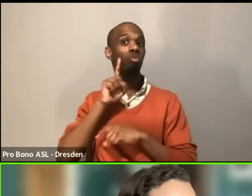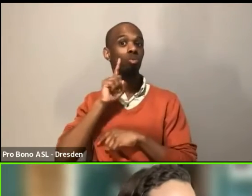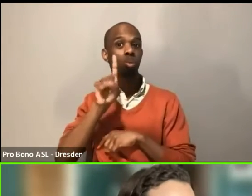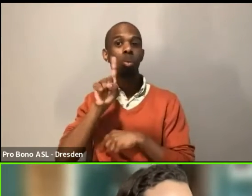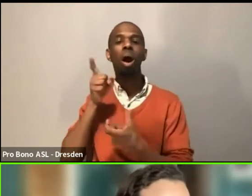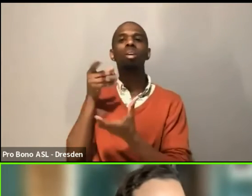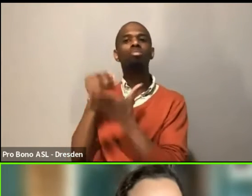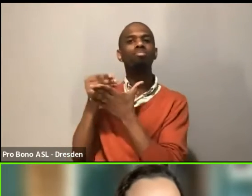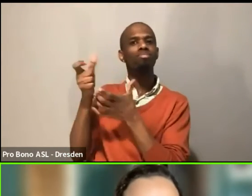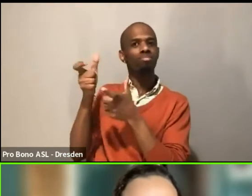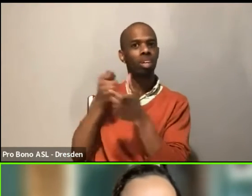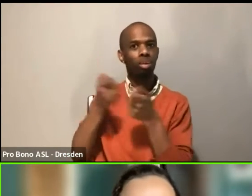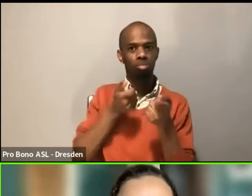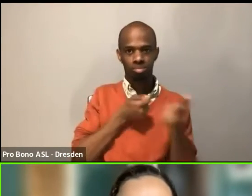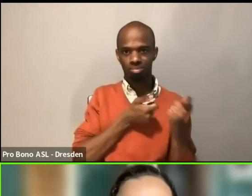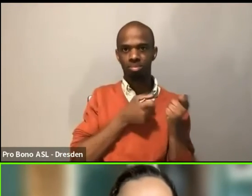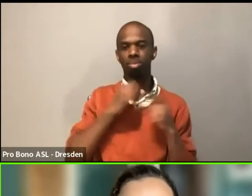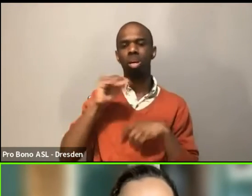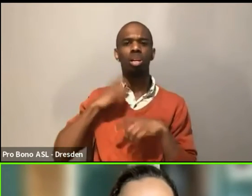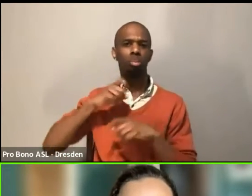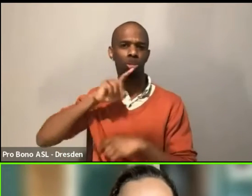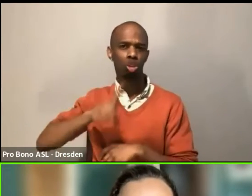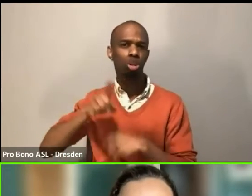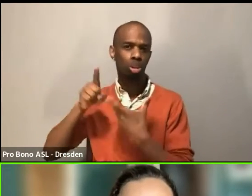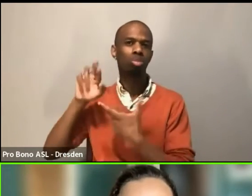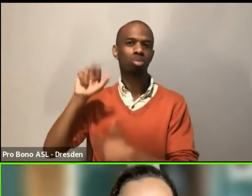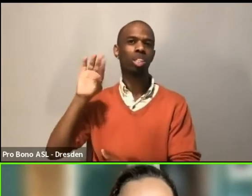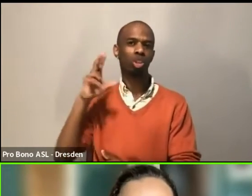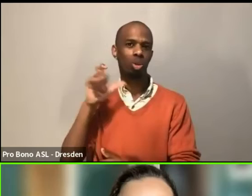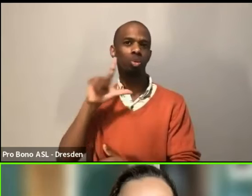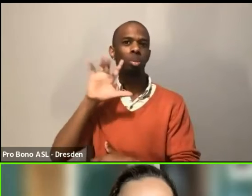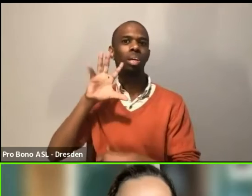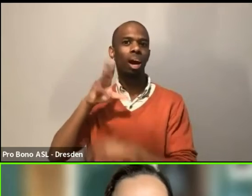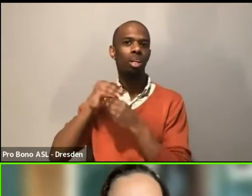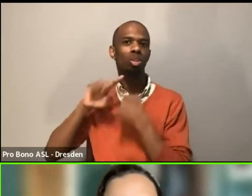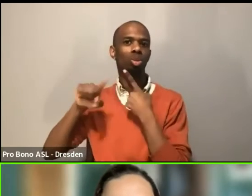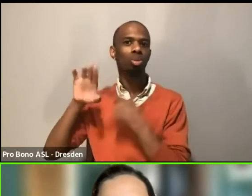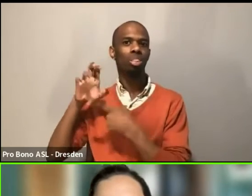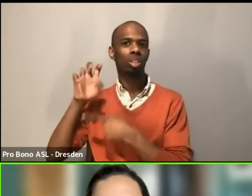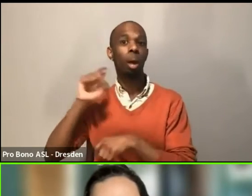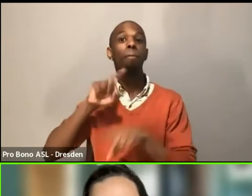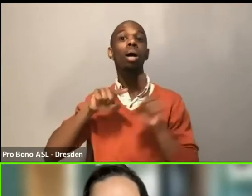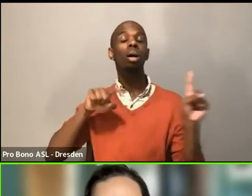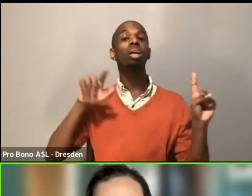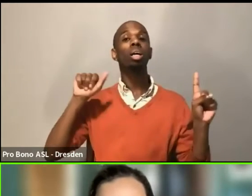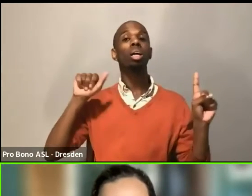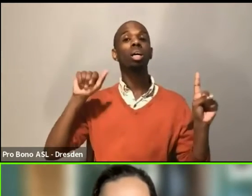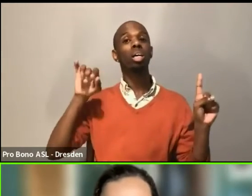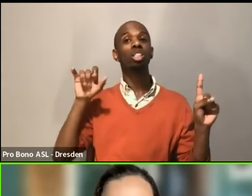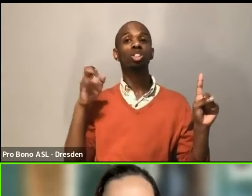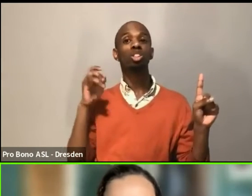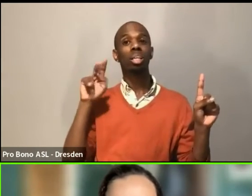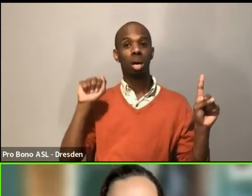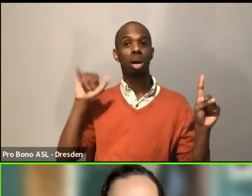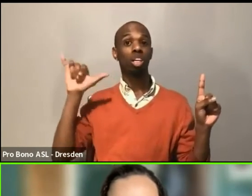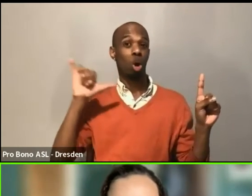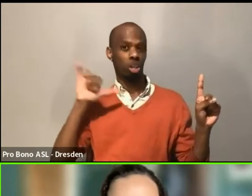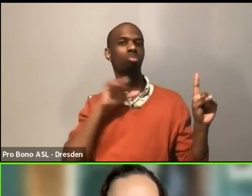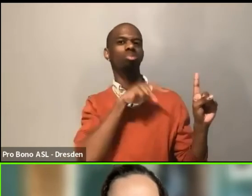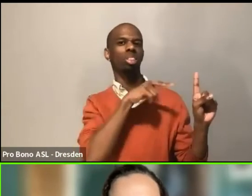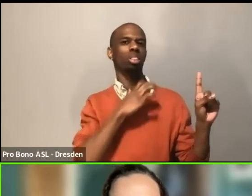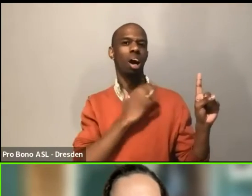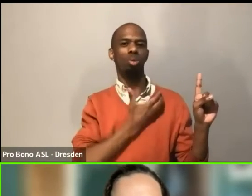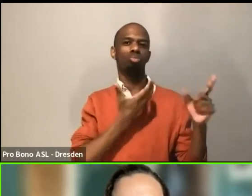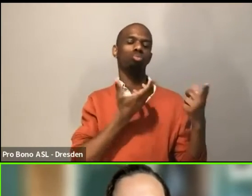I'm sure we'll put it in the chat, that is being led by my development manager, Jenna Yarley, who worked very closely with me on this project, like I went to